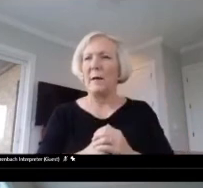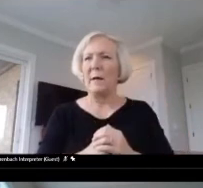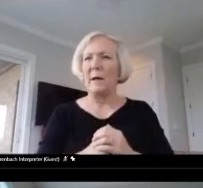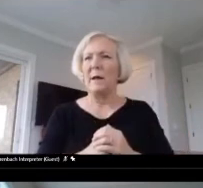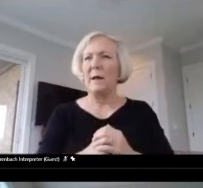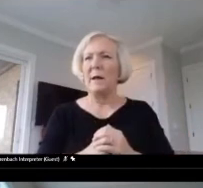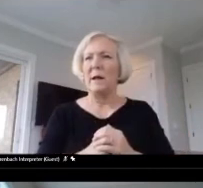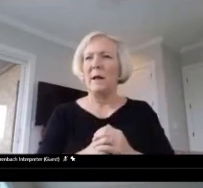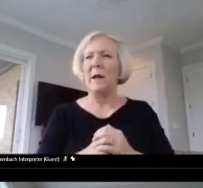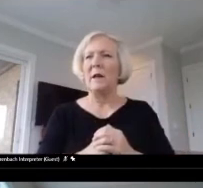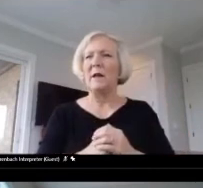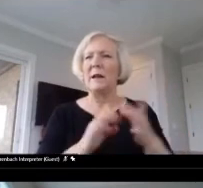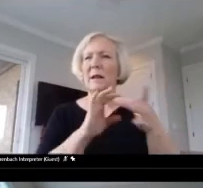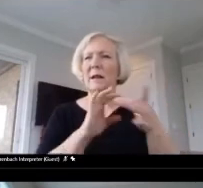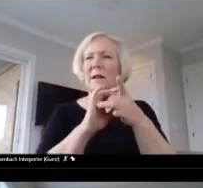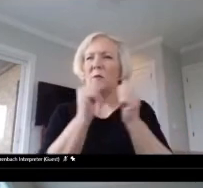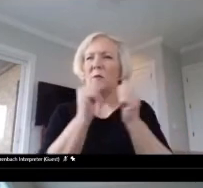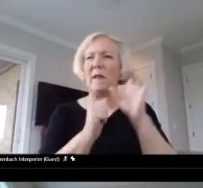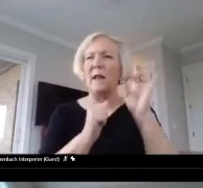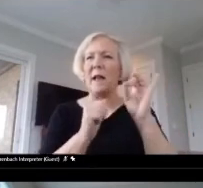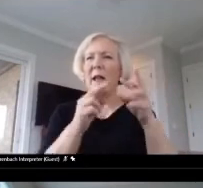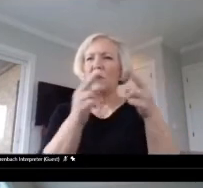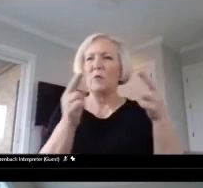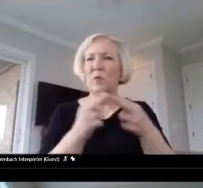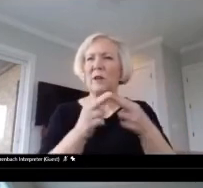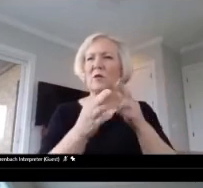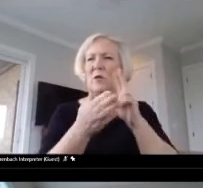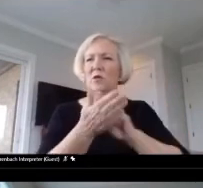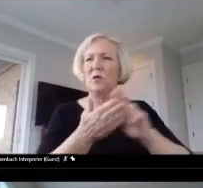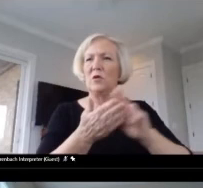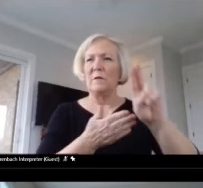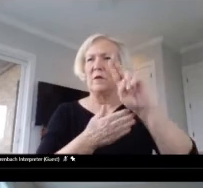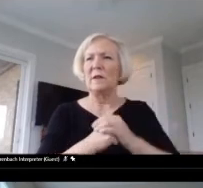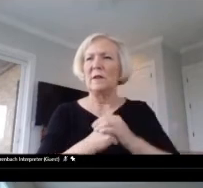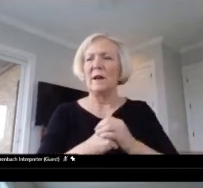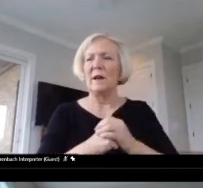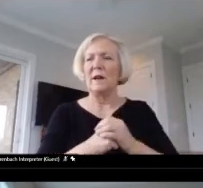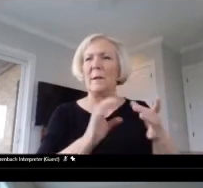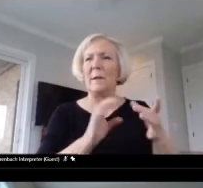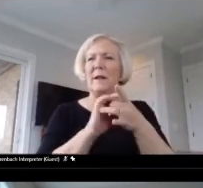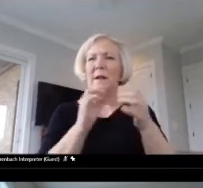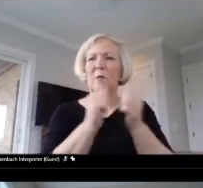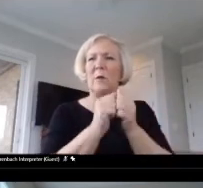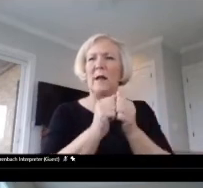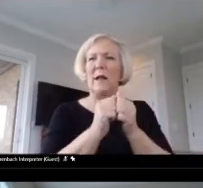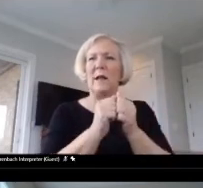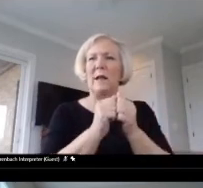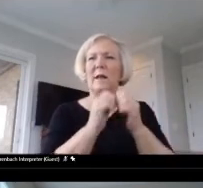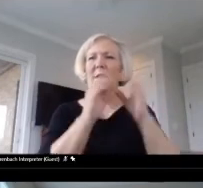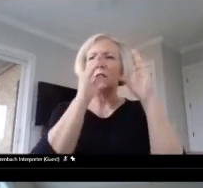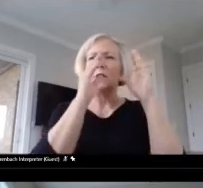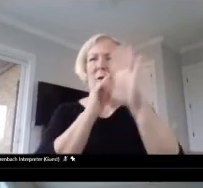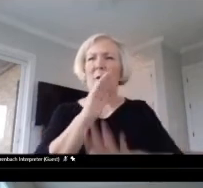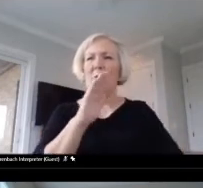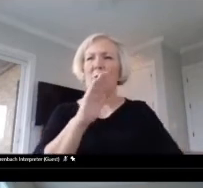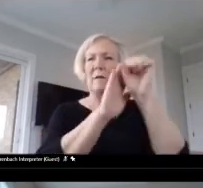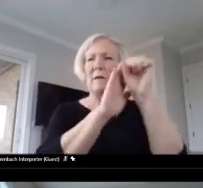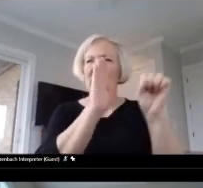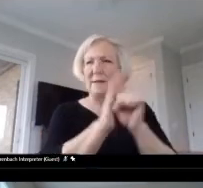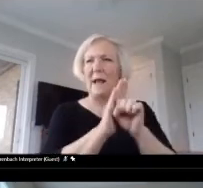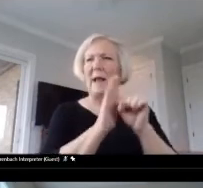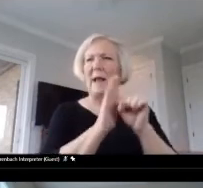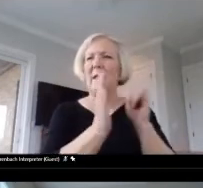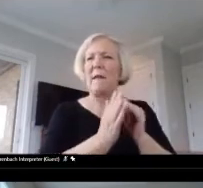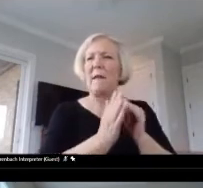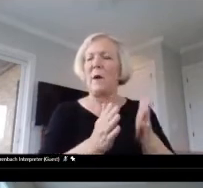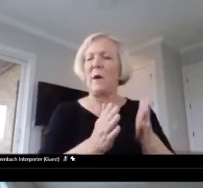universities. So I really have connected with teachers all across the state that way. I also depend on the people in my